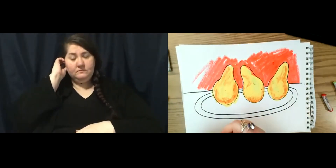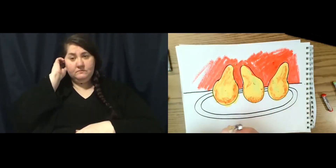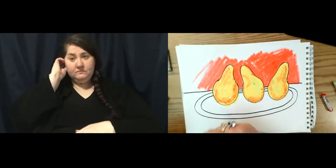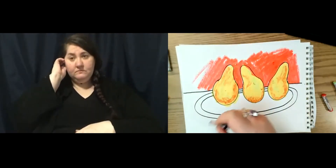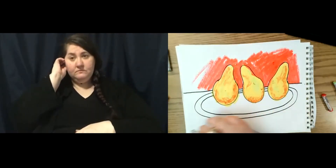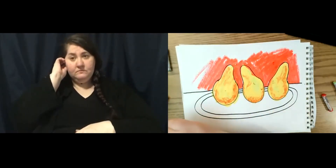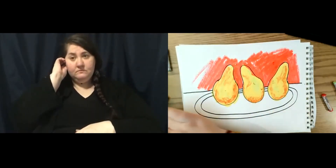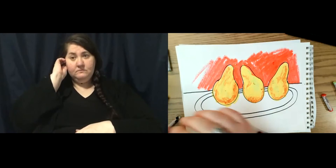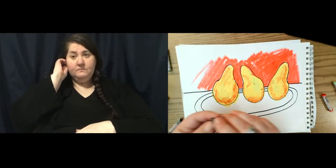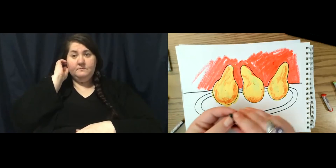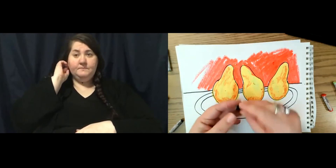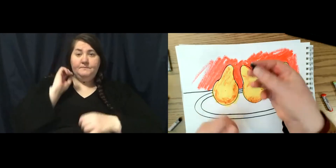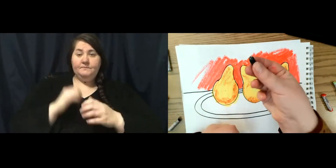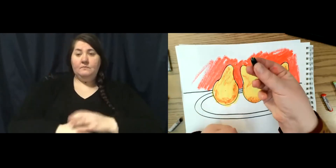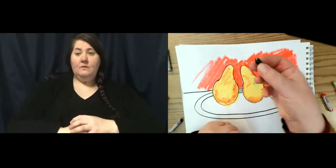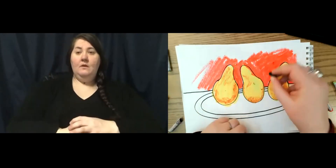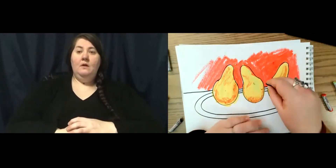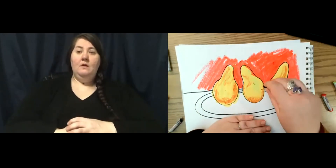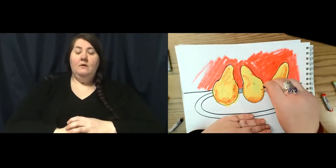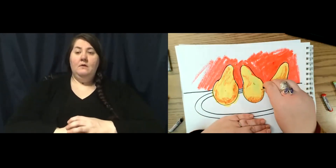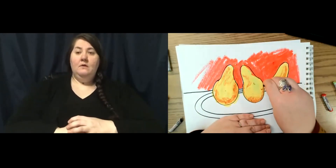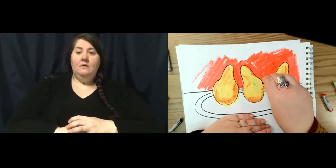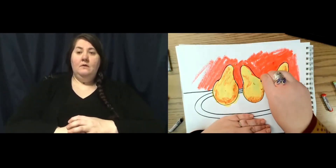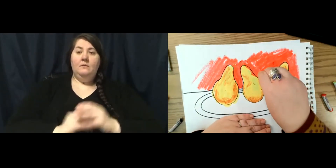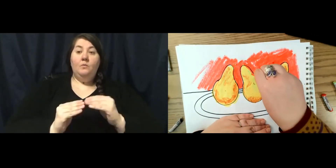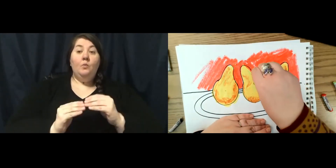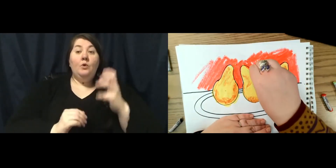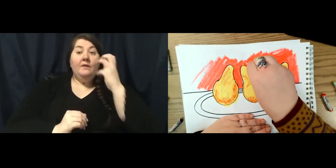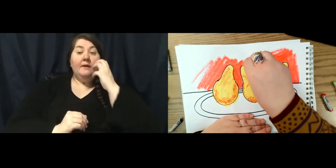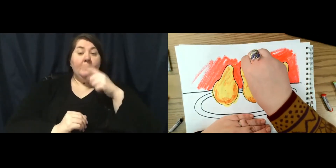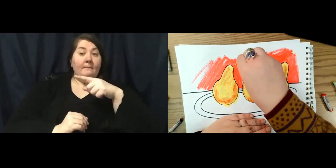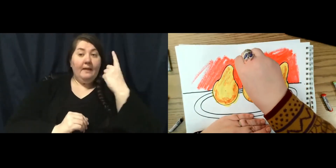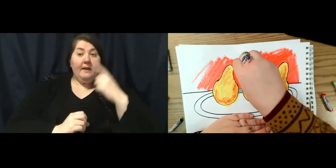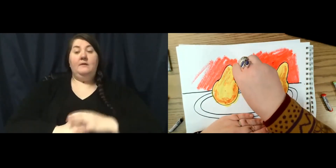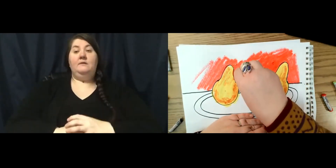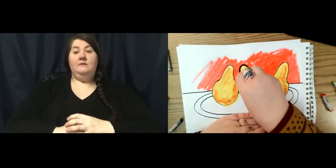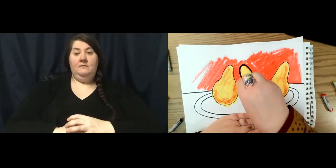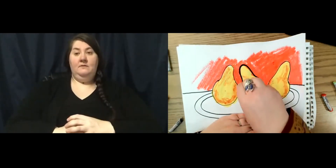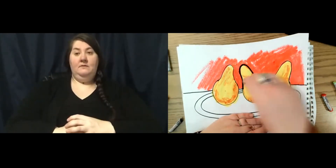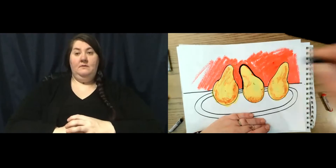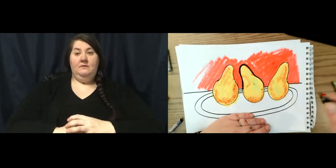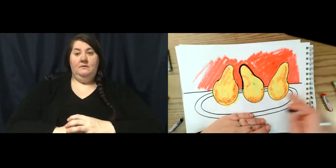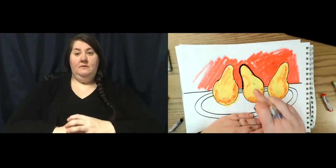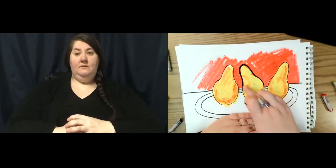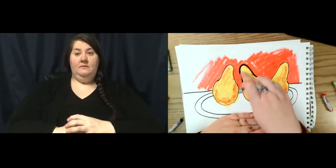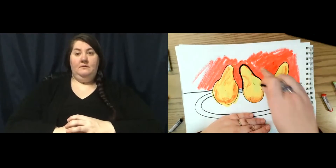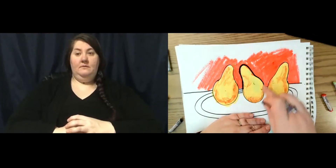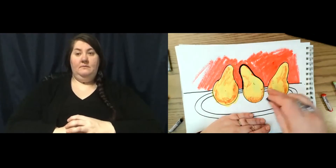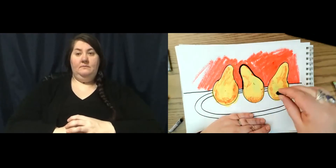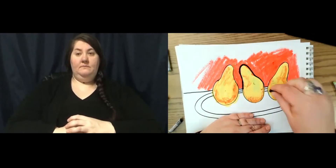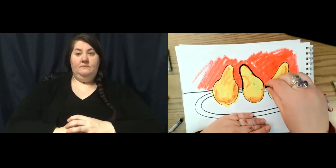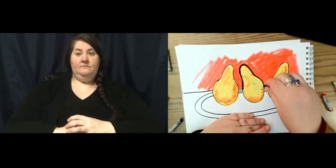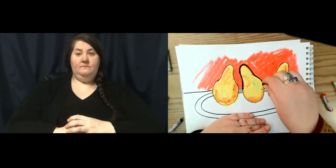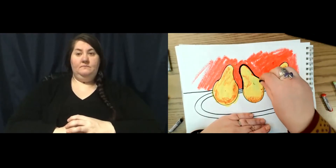So to make it a little bit thicker, I would take my black and just go over some of those lines really